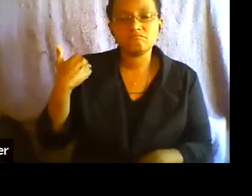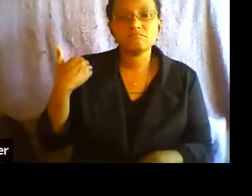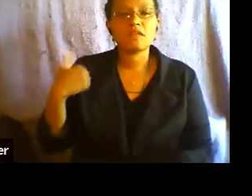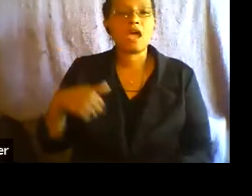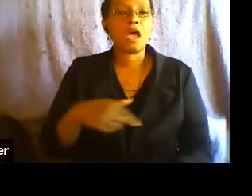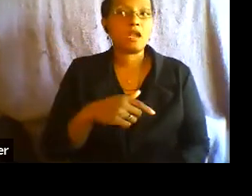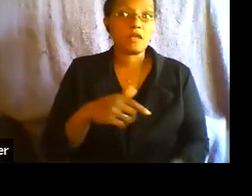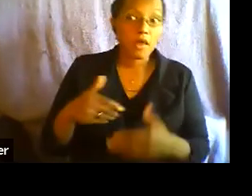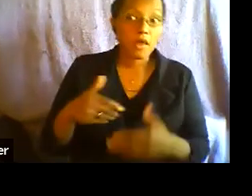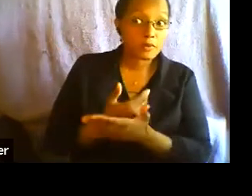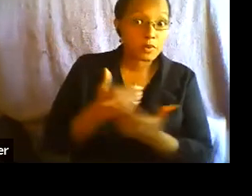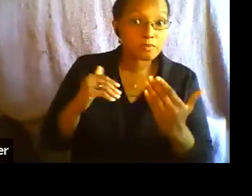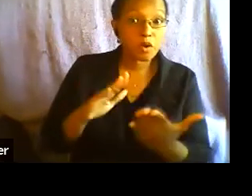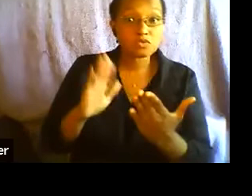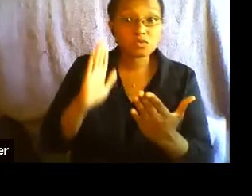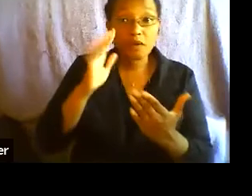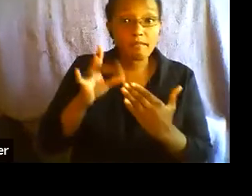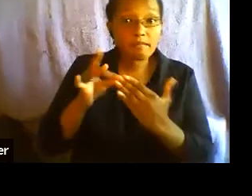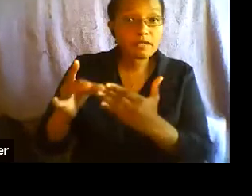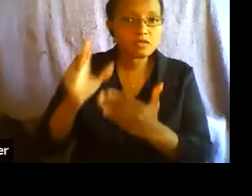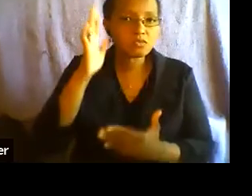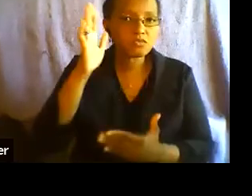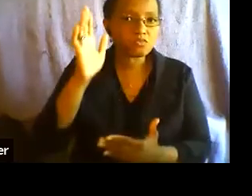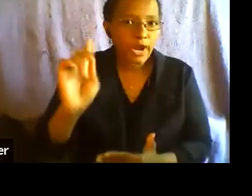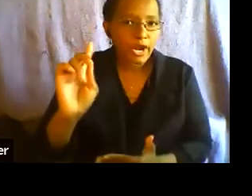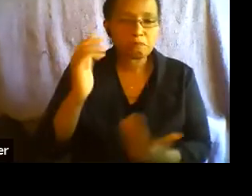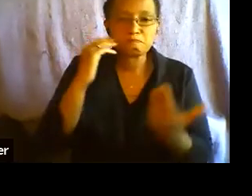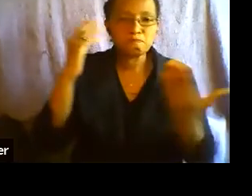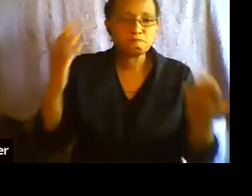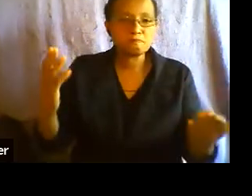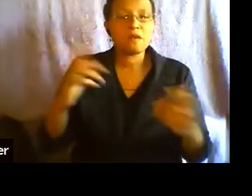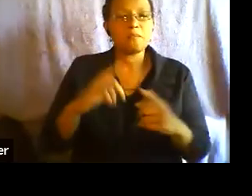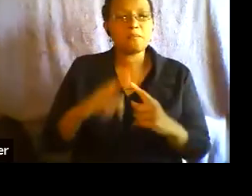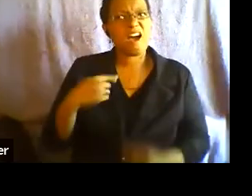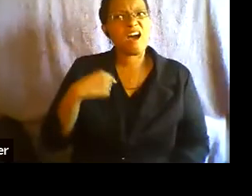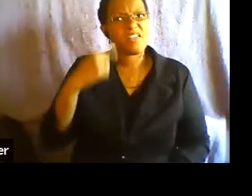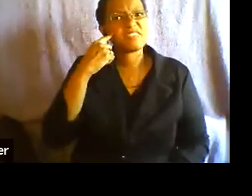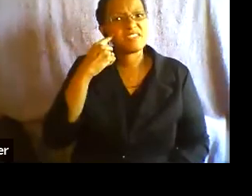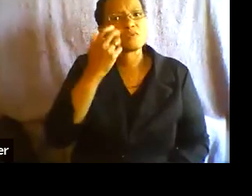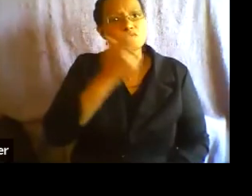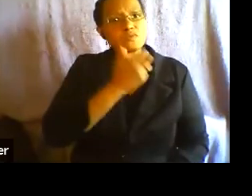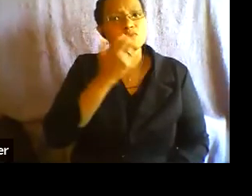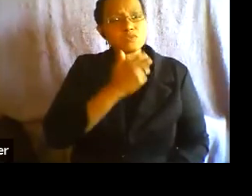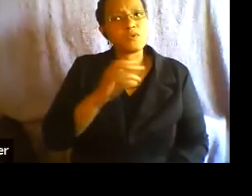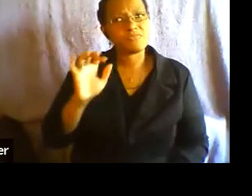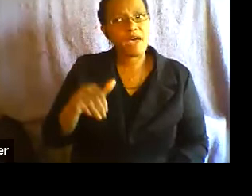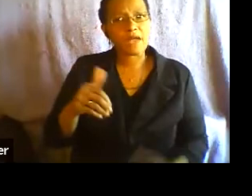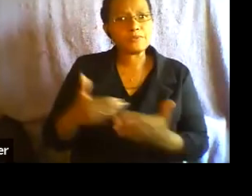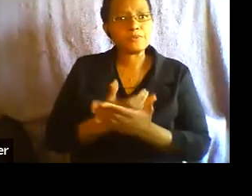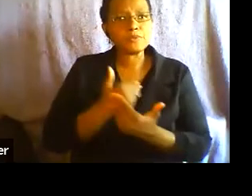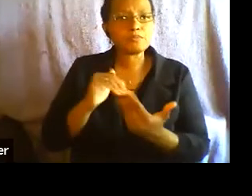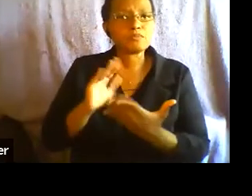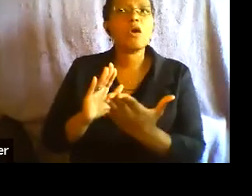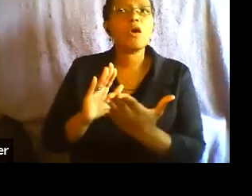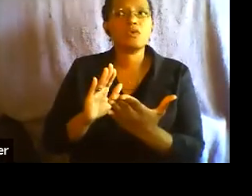will lead, but it's something that I think has major stakes in terms of how we think about